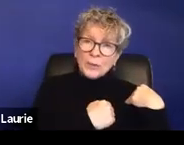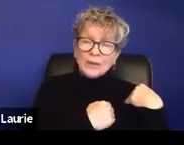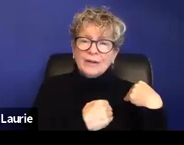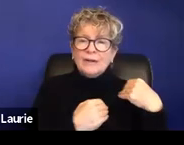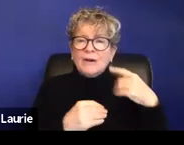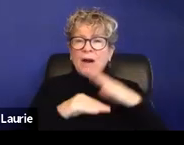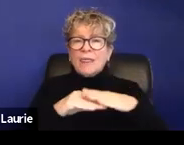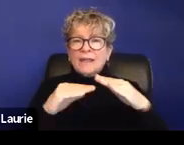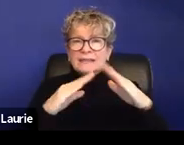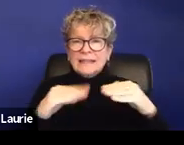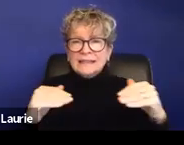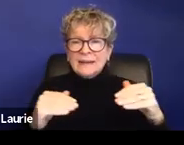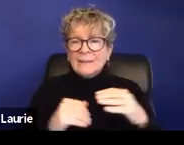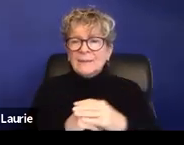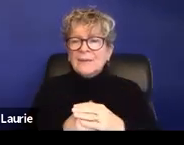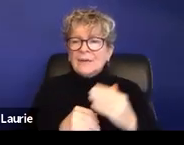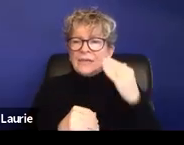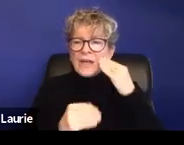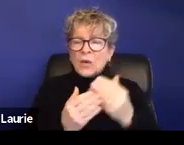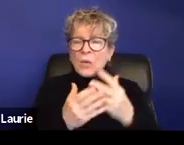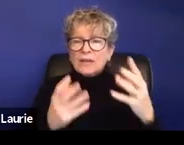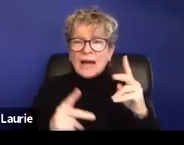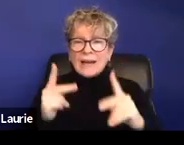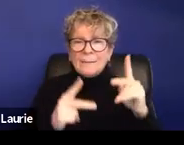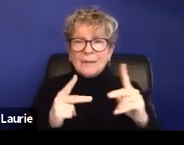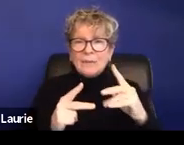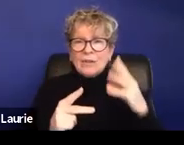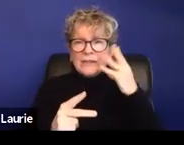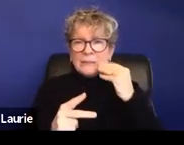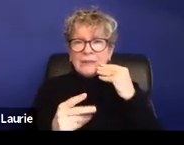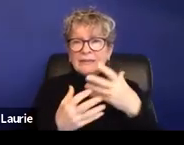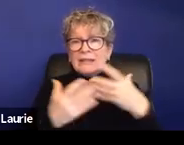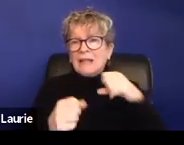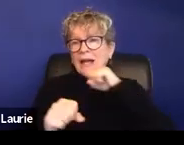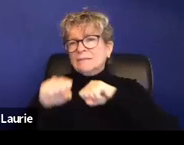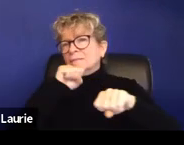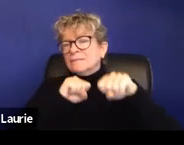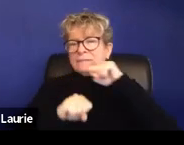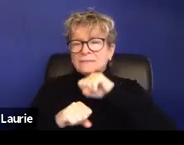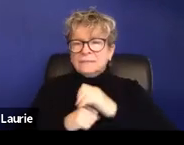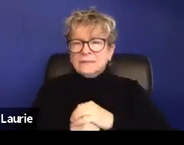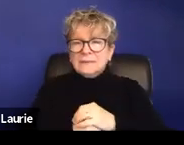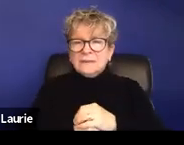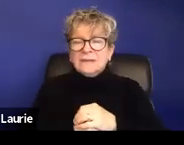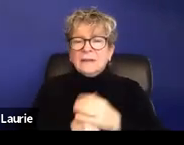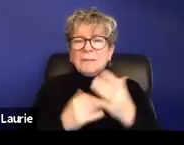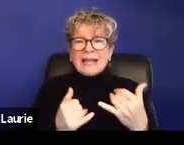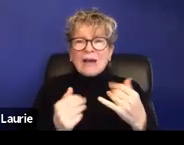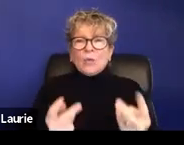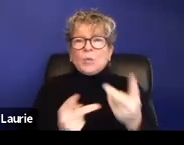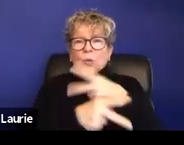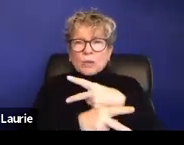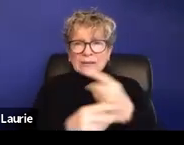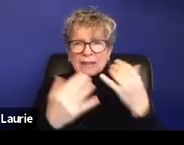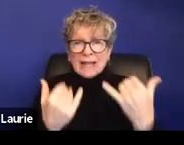systems. They know a lot of folks are going through a lot. Um, but the fact is that trauma is being exacerbated right now, even more